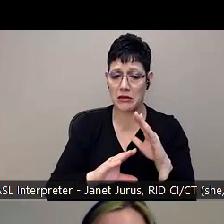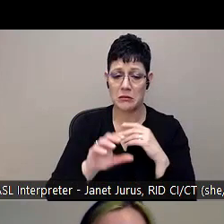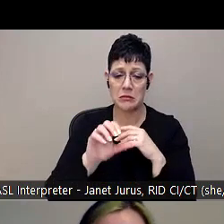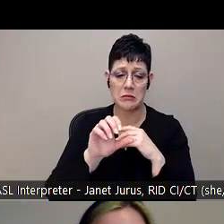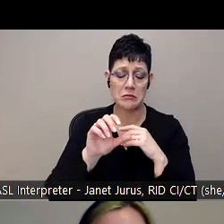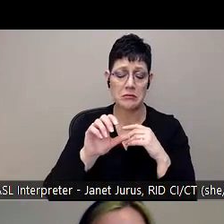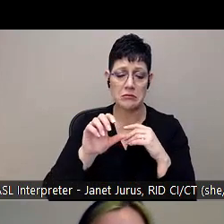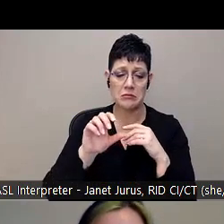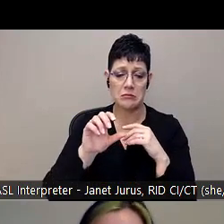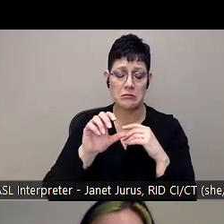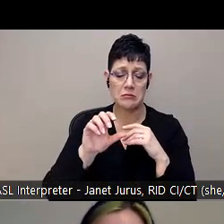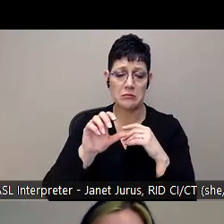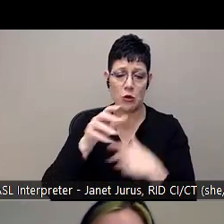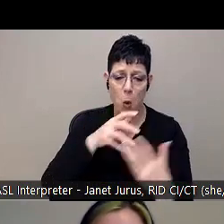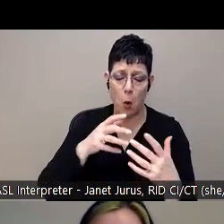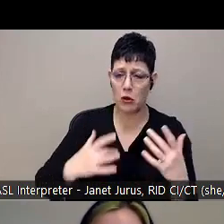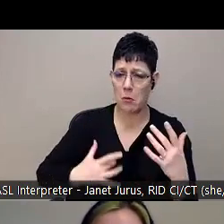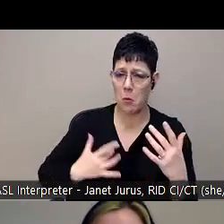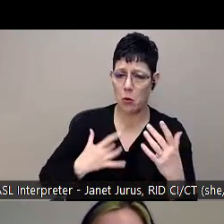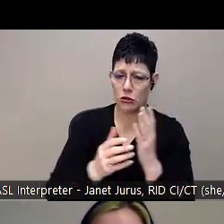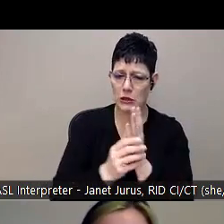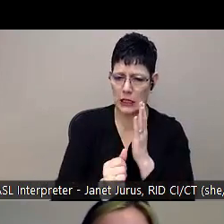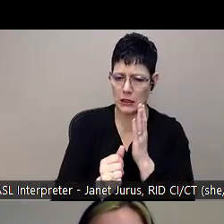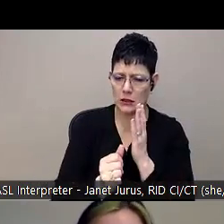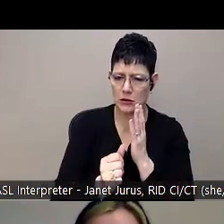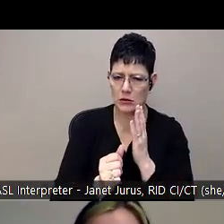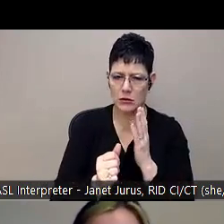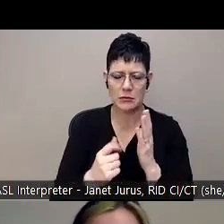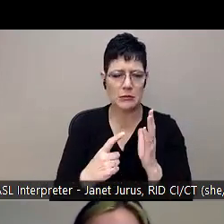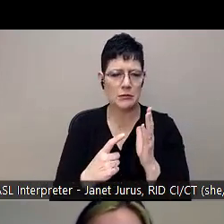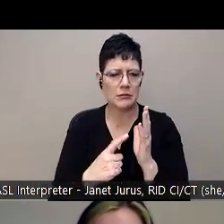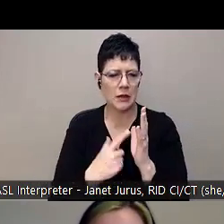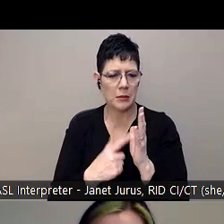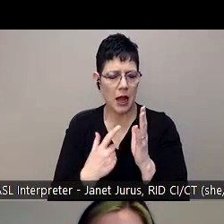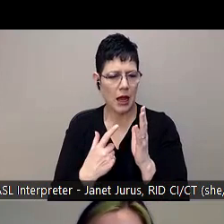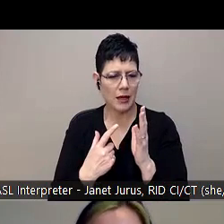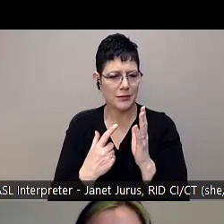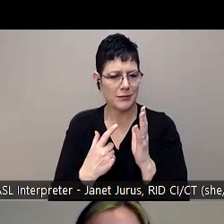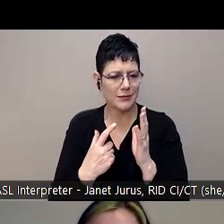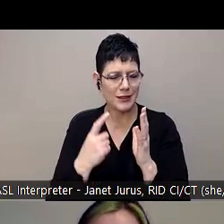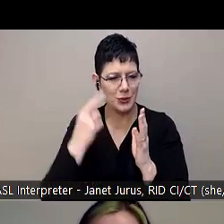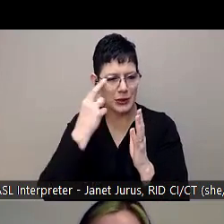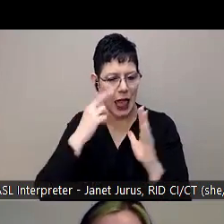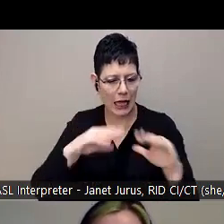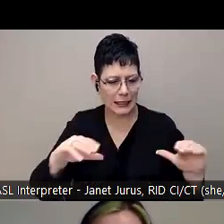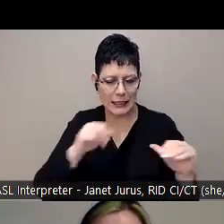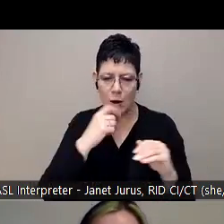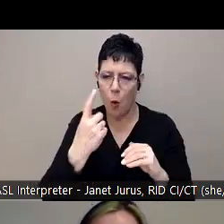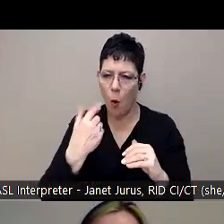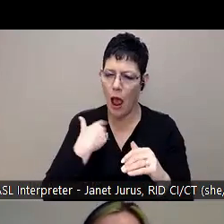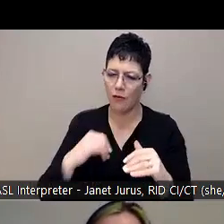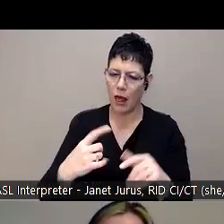things that we expect to be taught sometimes. And we really can't always expect that or anticipate that kids are knowing these things.